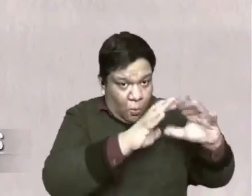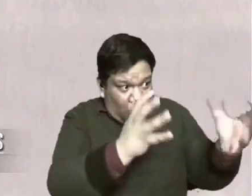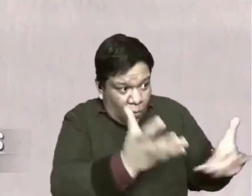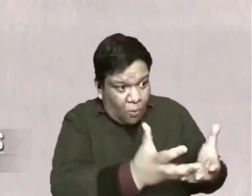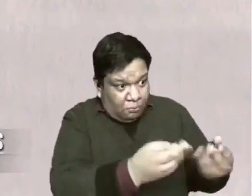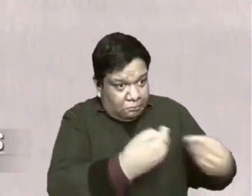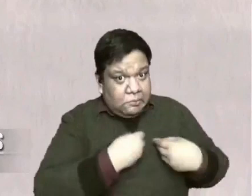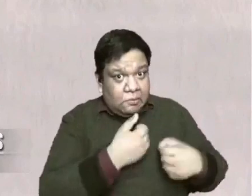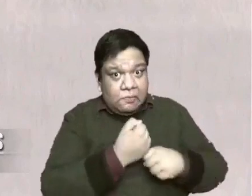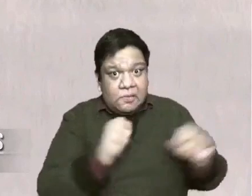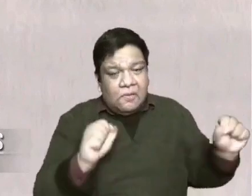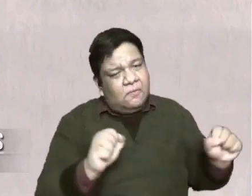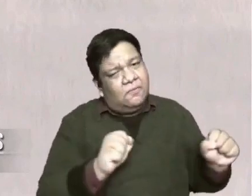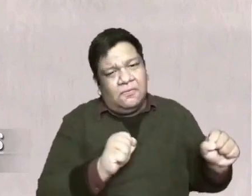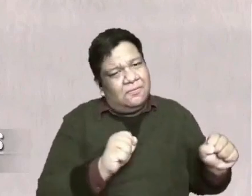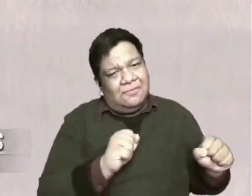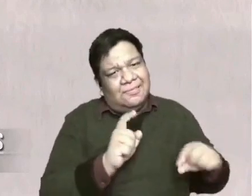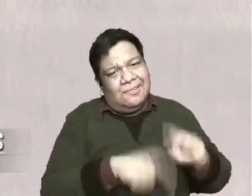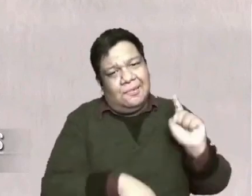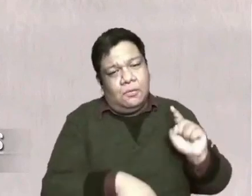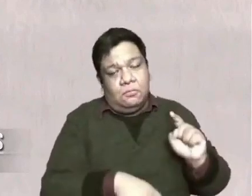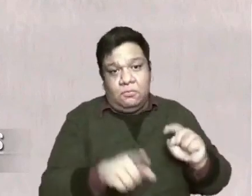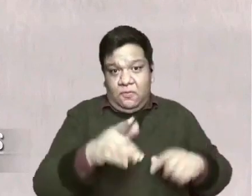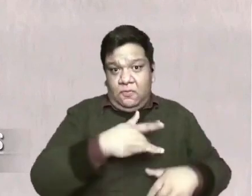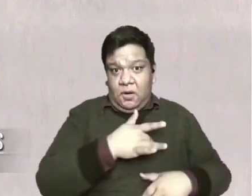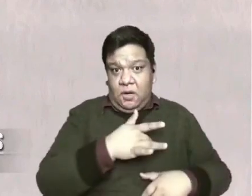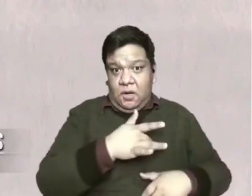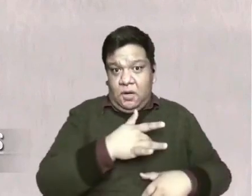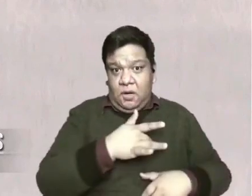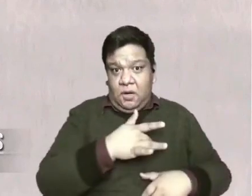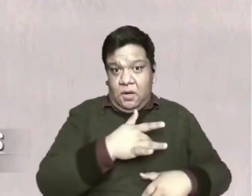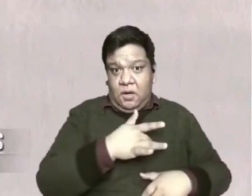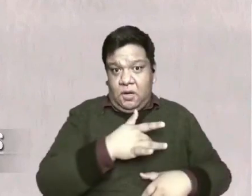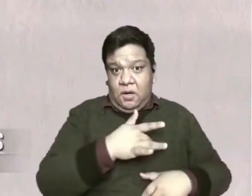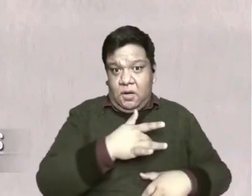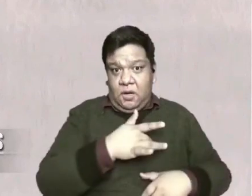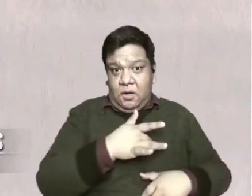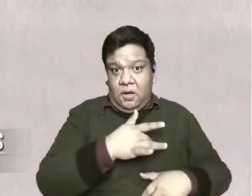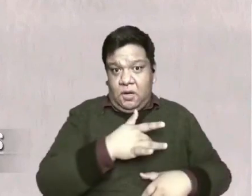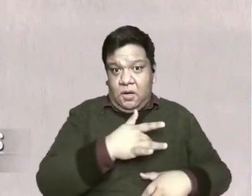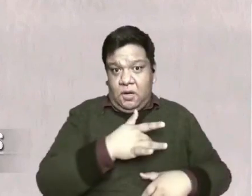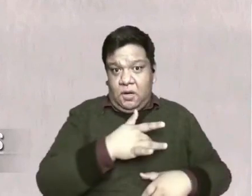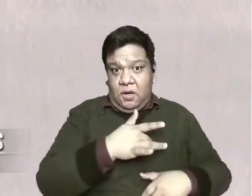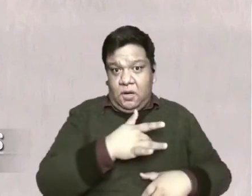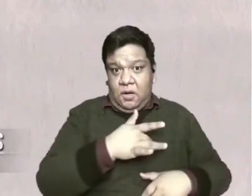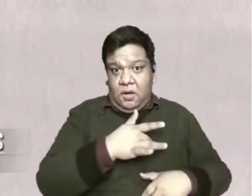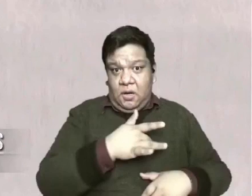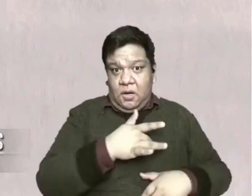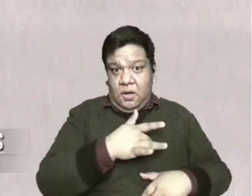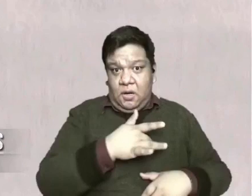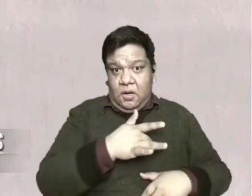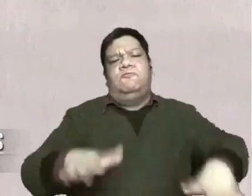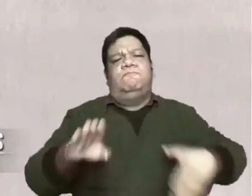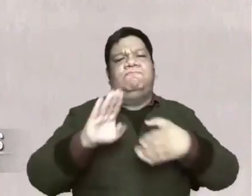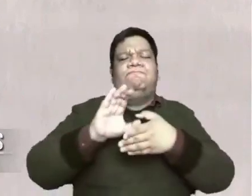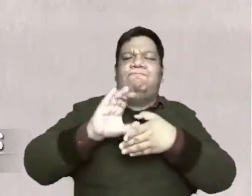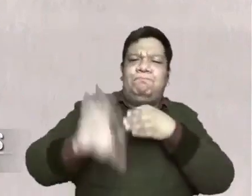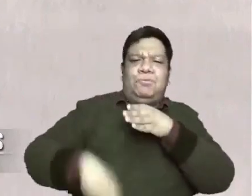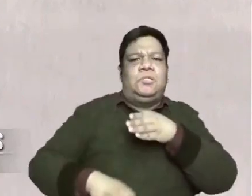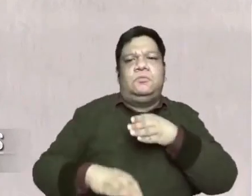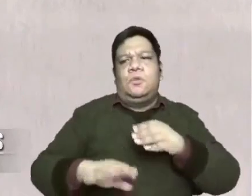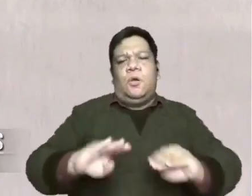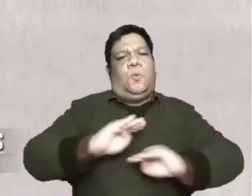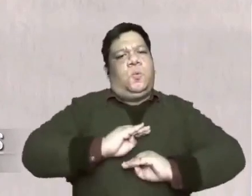So nothing should trouble you. If you are a child of God you are complete as far as need is concerned.